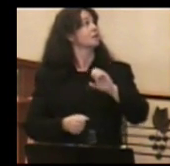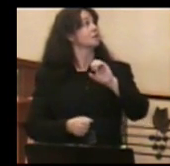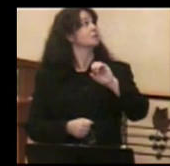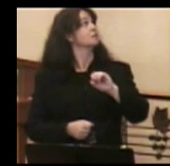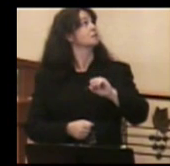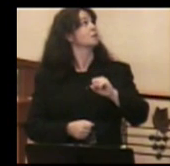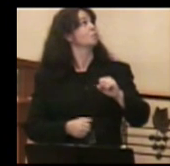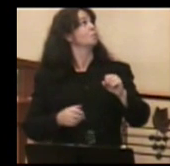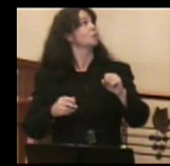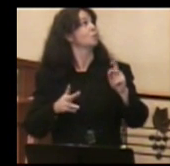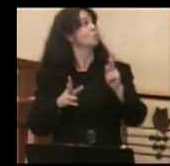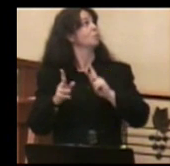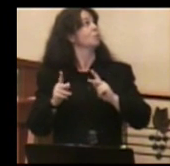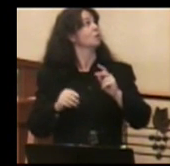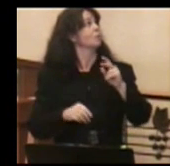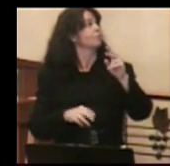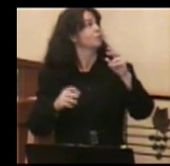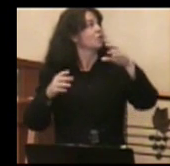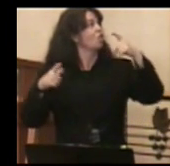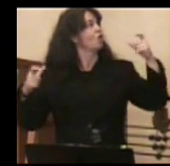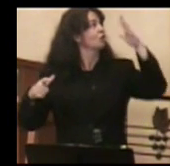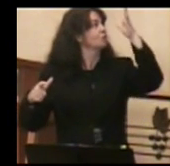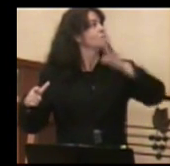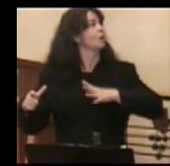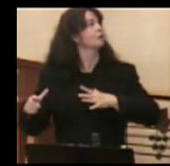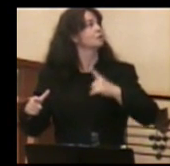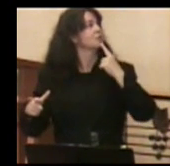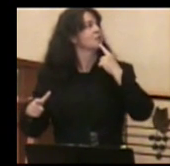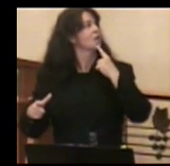to see his side, and I'm just living in the land.